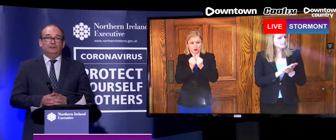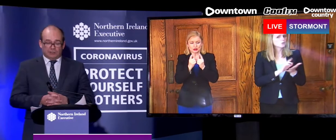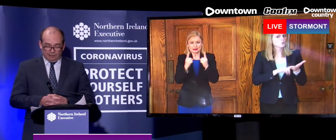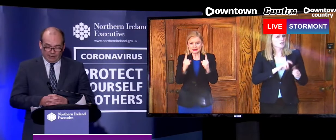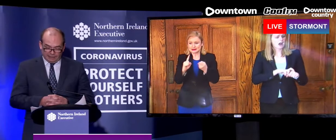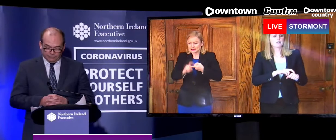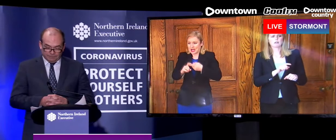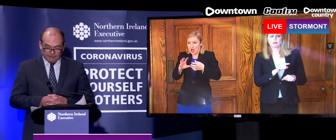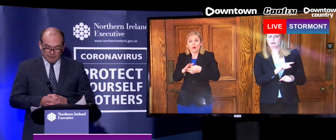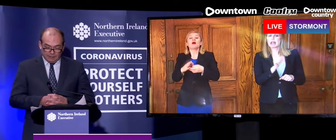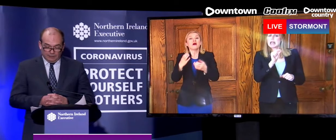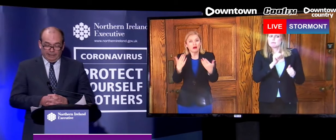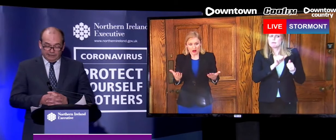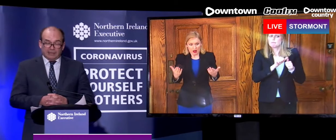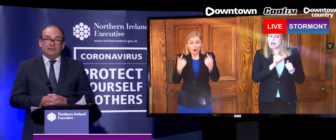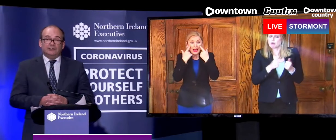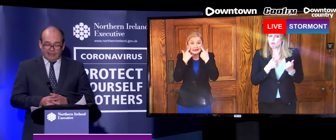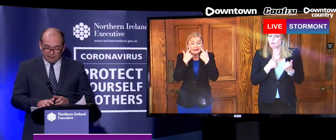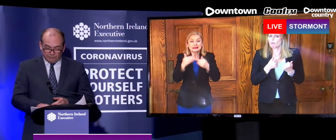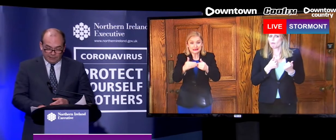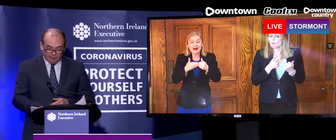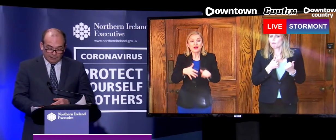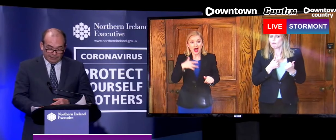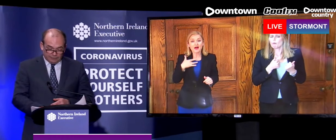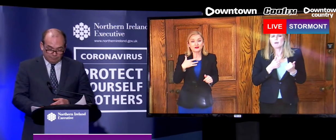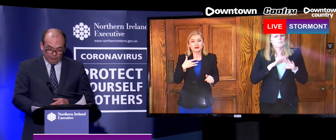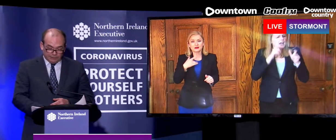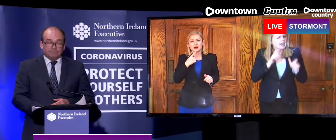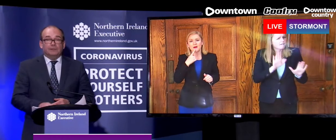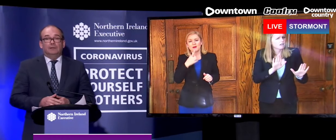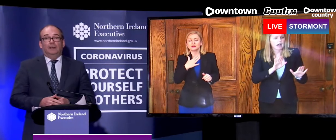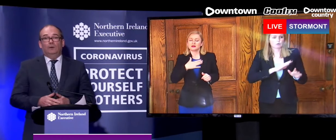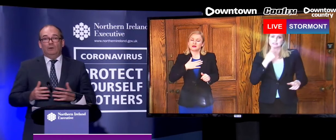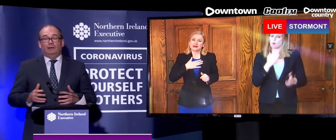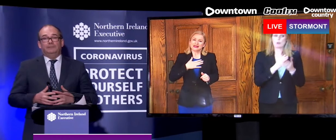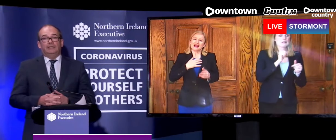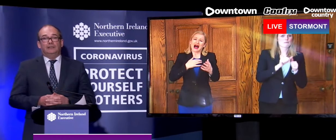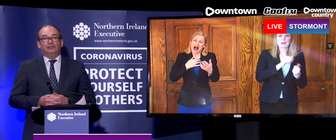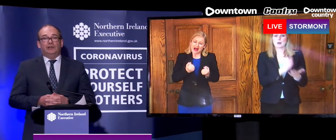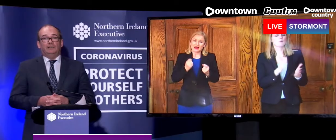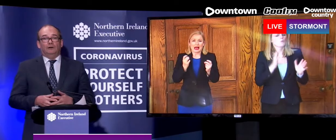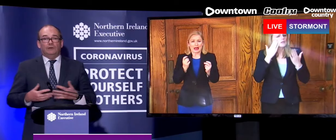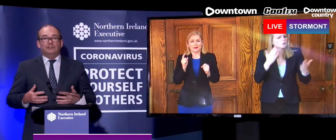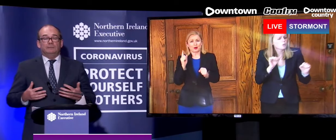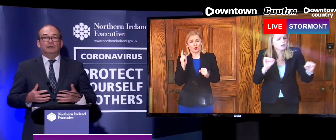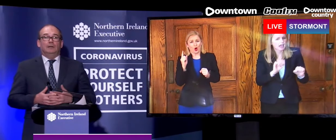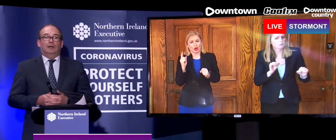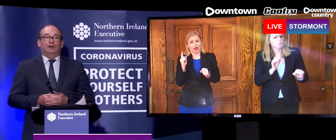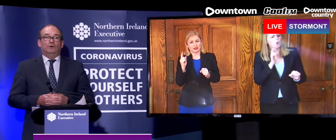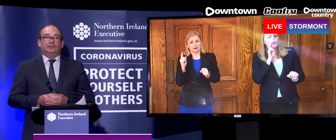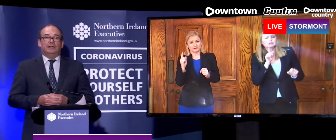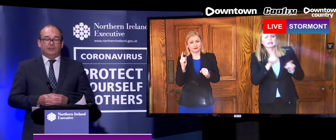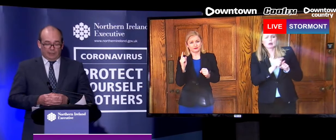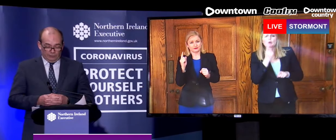continue to save lives. Now I say this tentatively at this point. We will update and share our reasonable